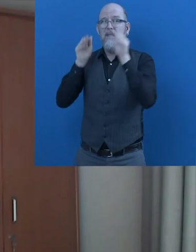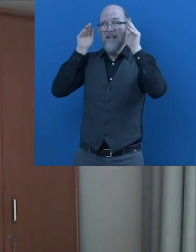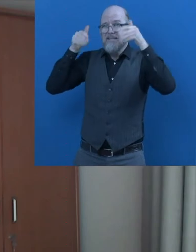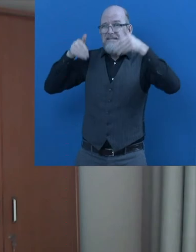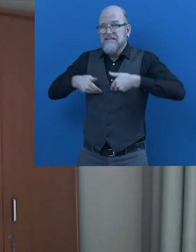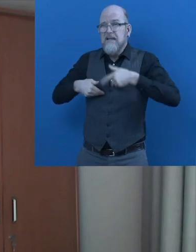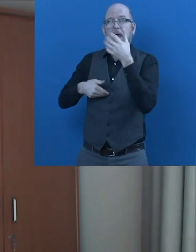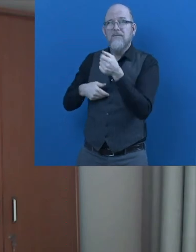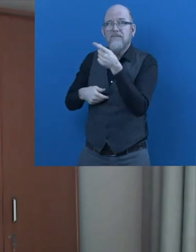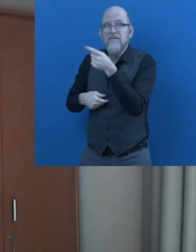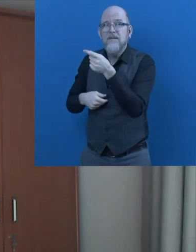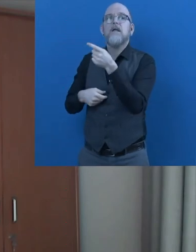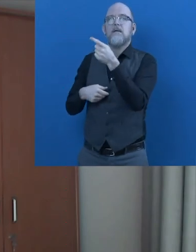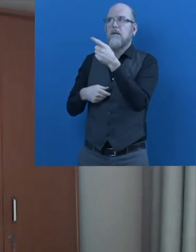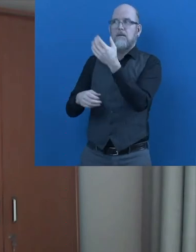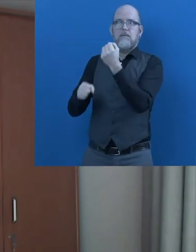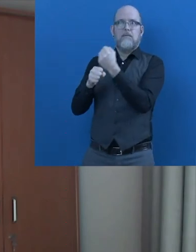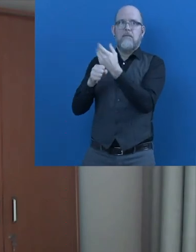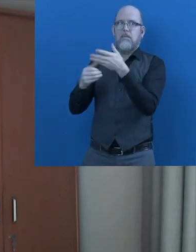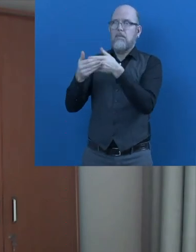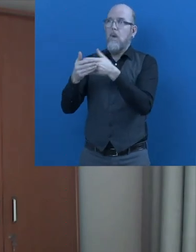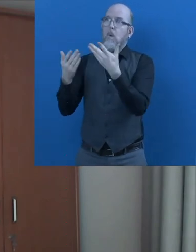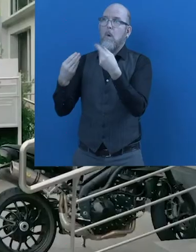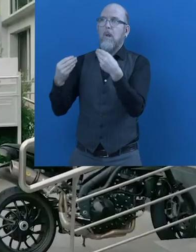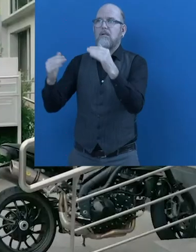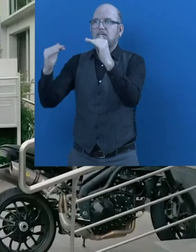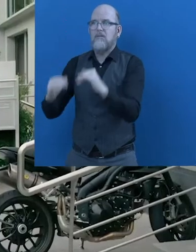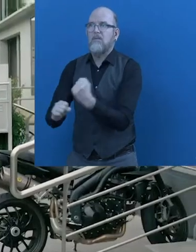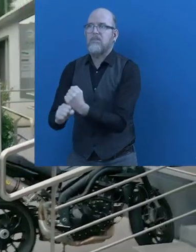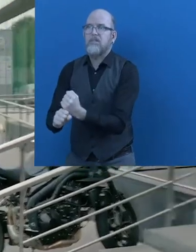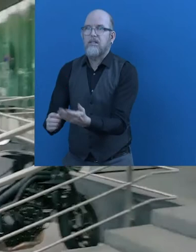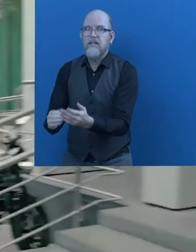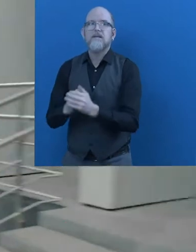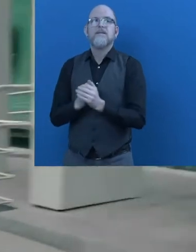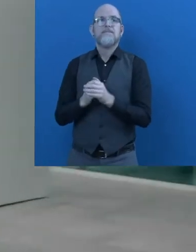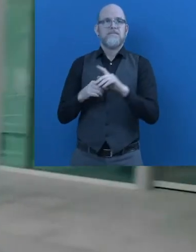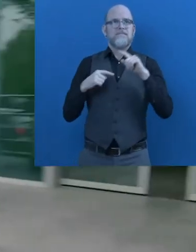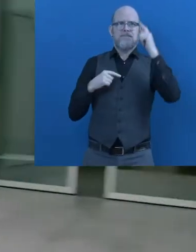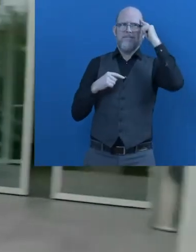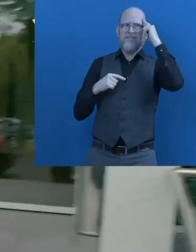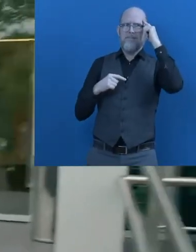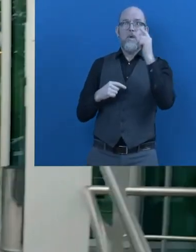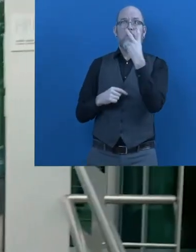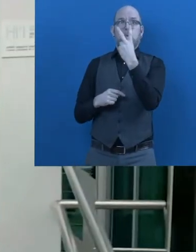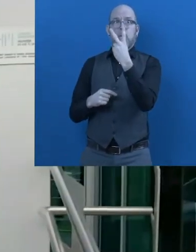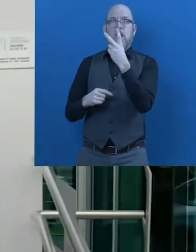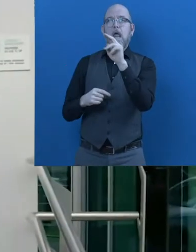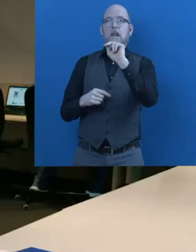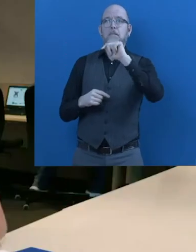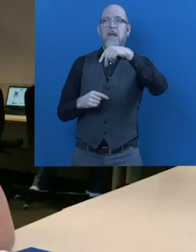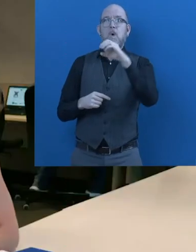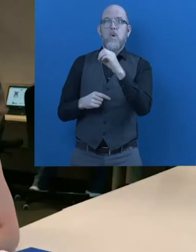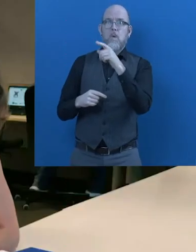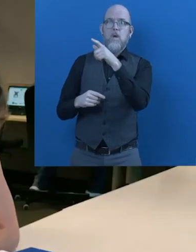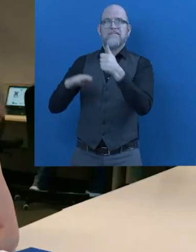unemployed or have a job below their capacities. Two directors active in not-for-profit organizations